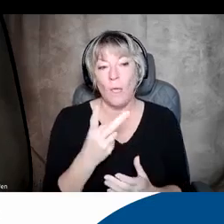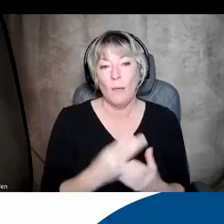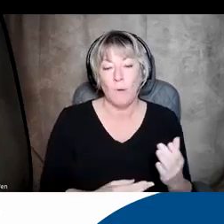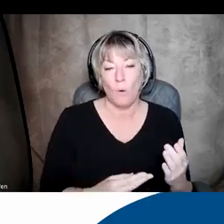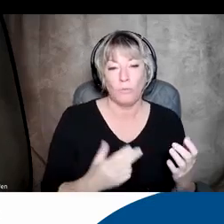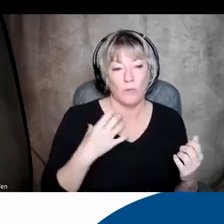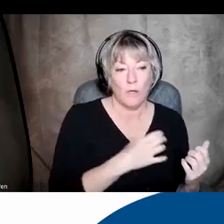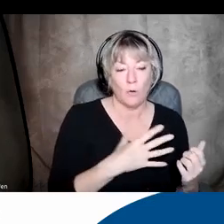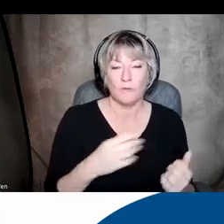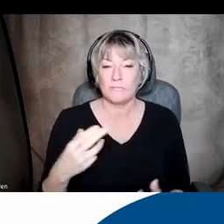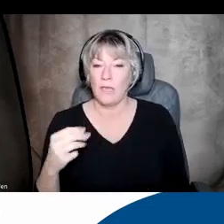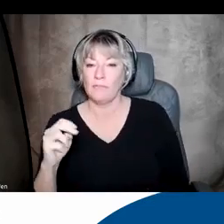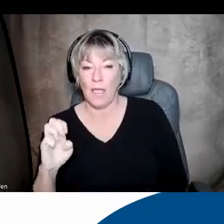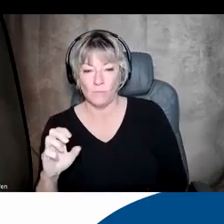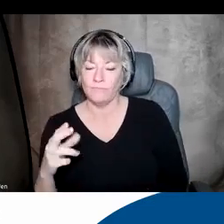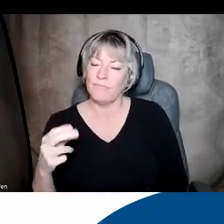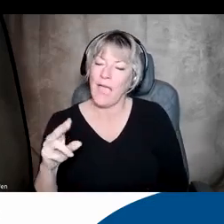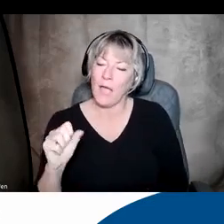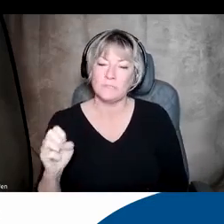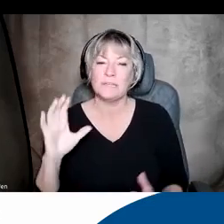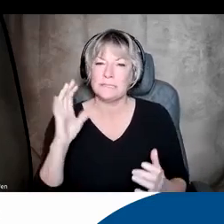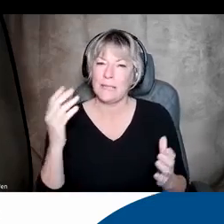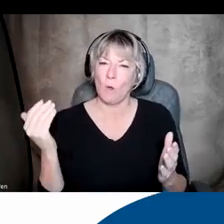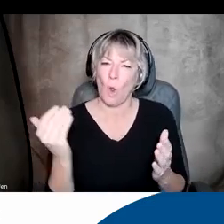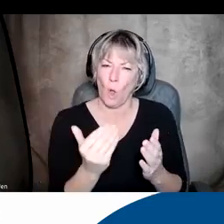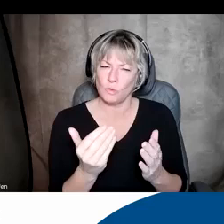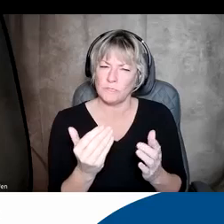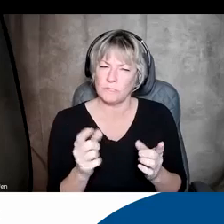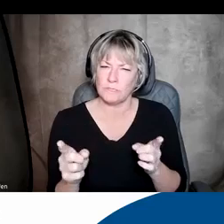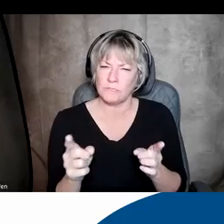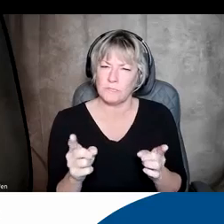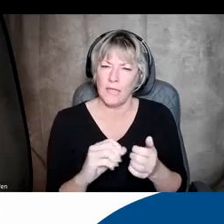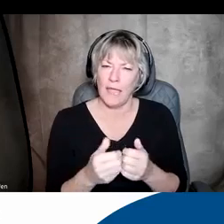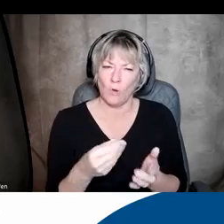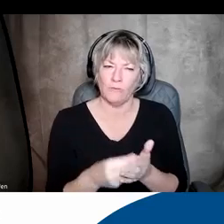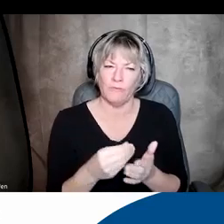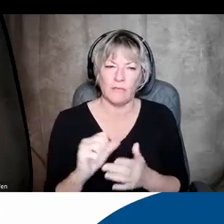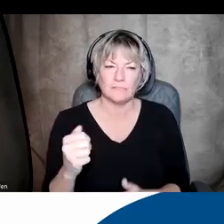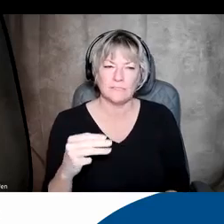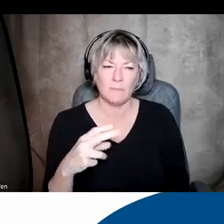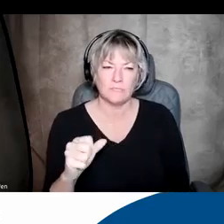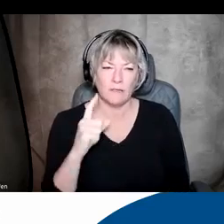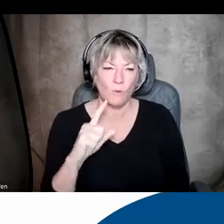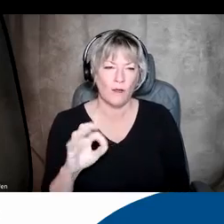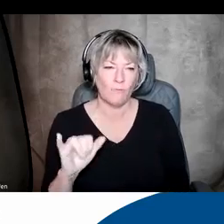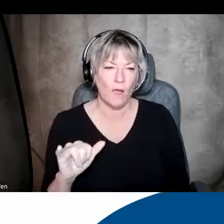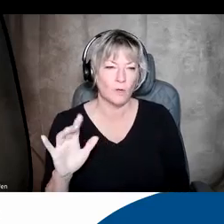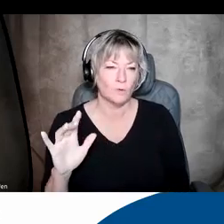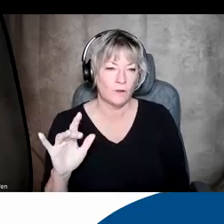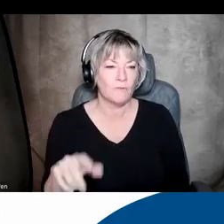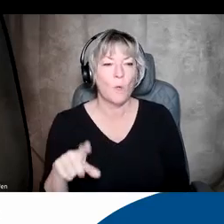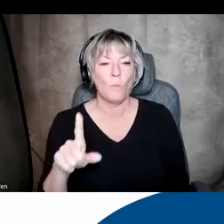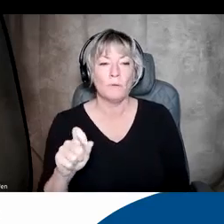look relatively close on how they are proposing to fund SAMHSA for FY25, with a 1.4